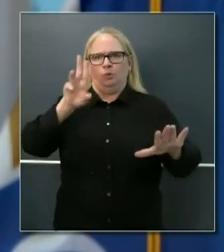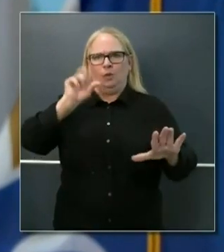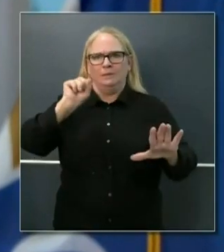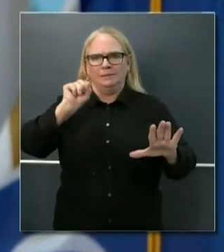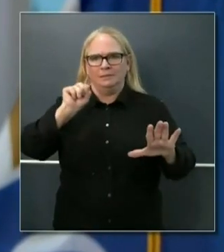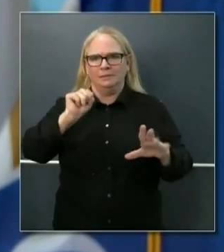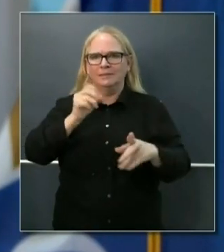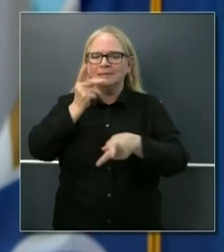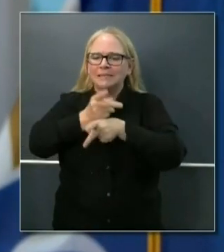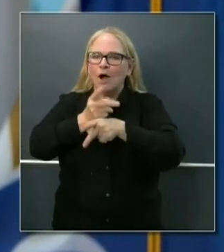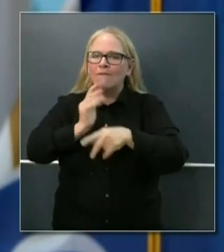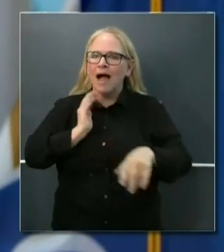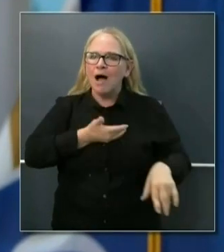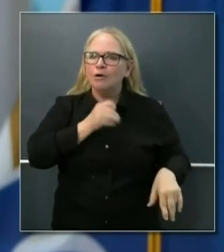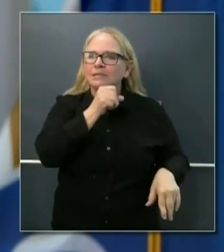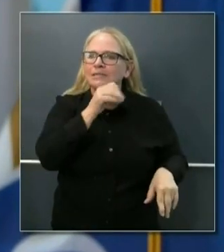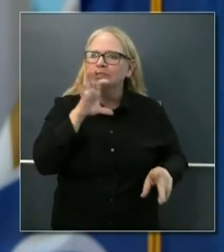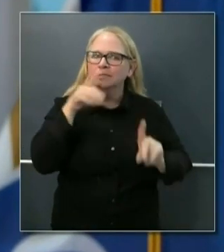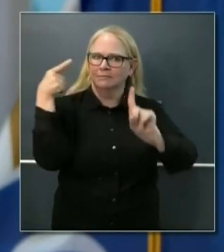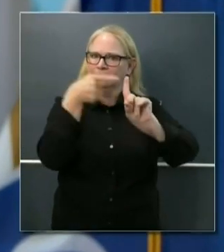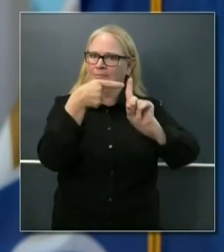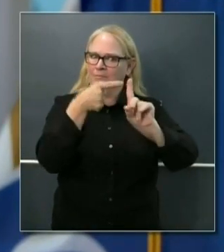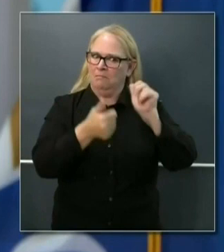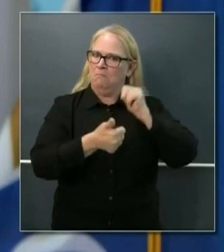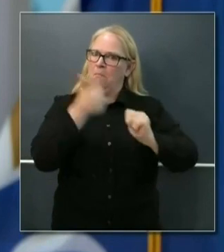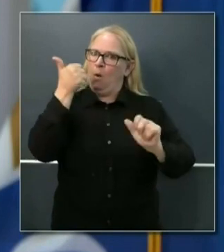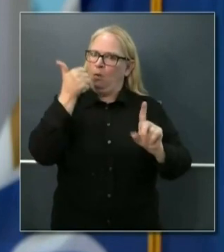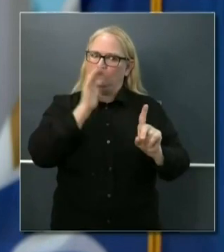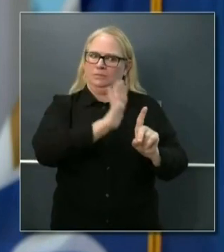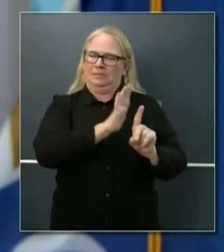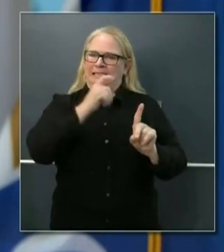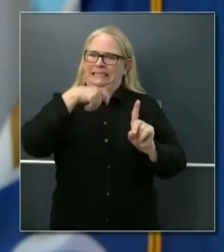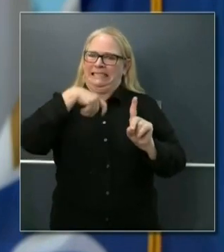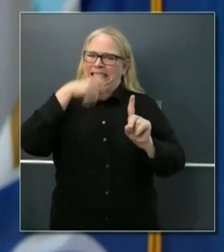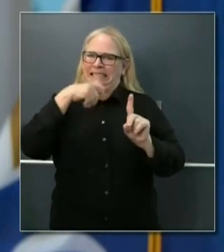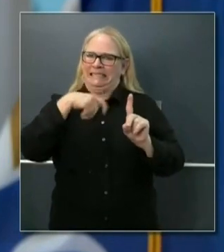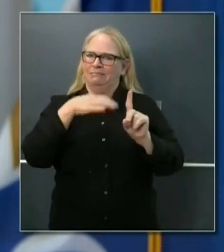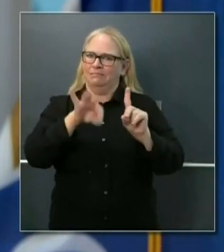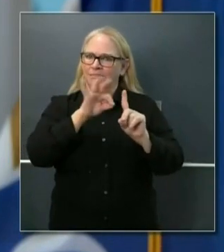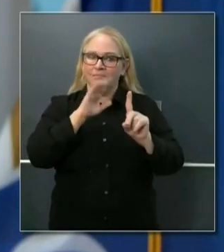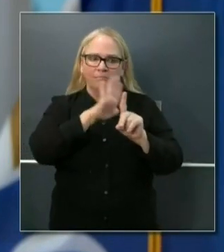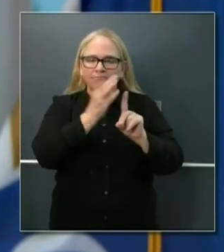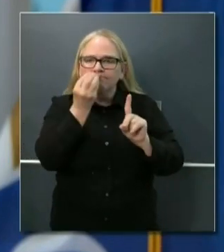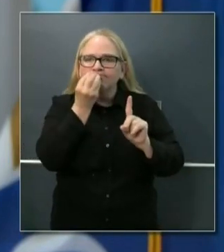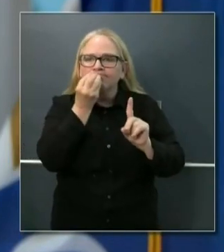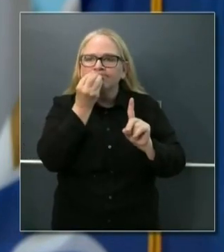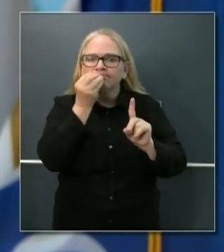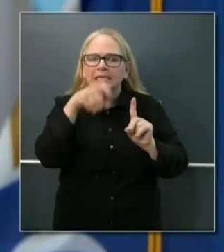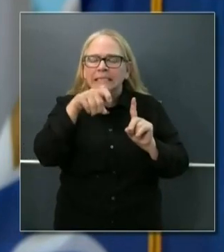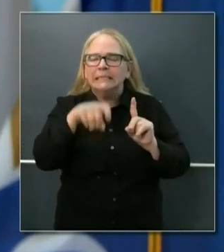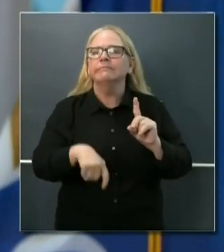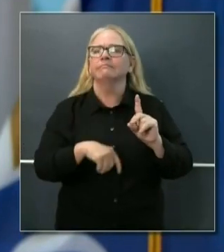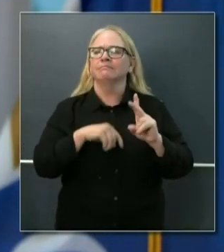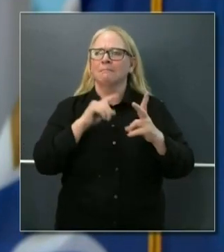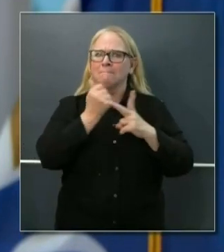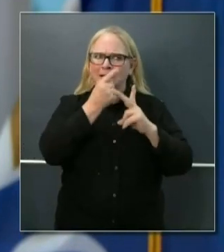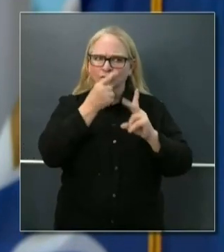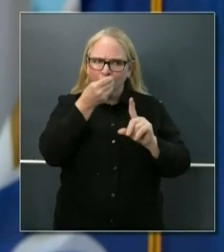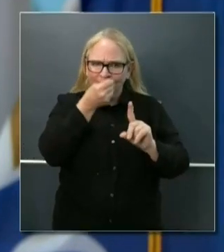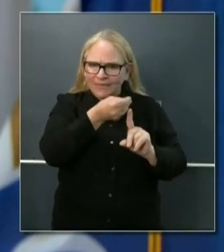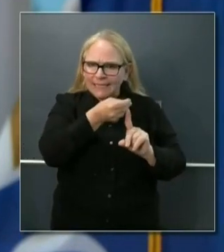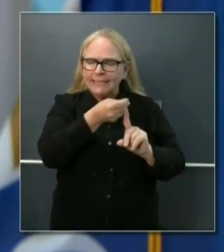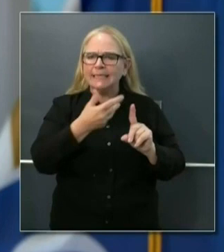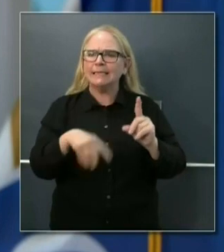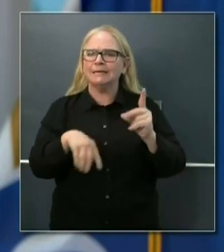care of our seniors' most important needs, and that is their nutritional needs, to make sure that they are fed, to address